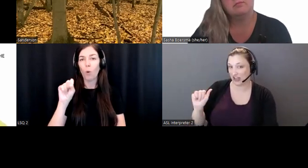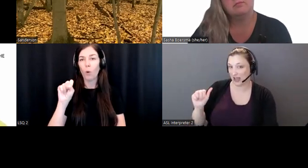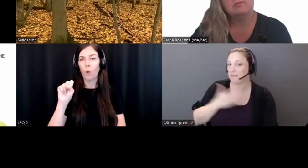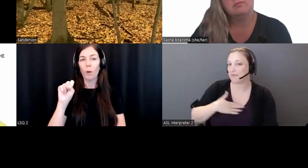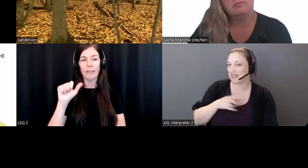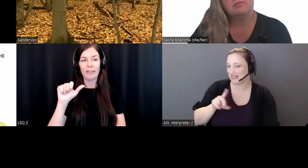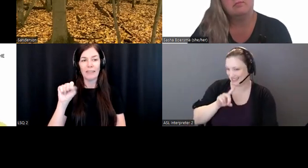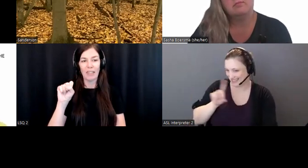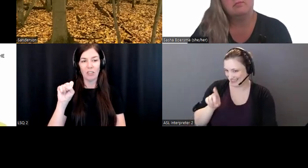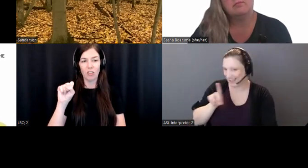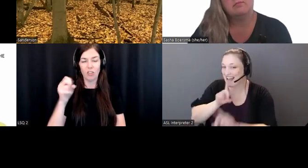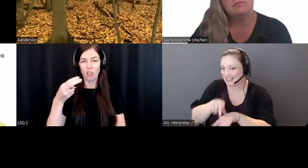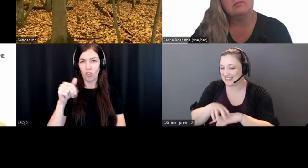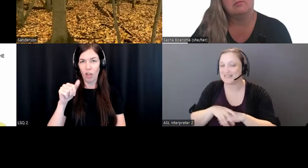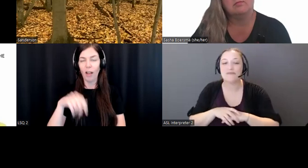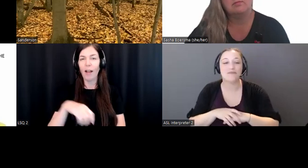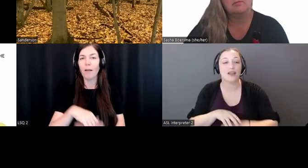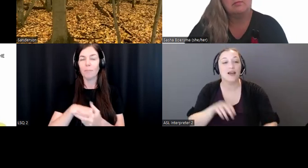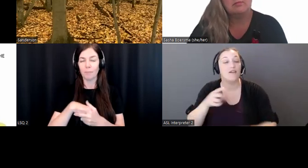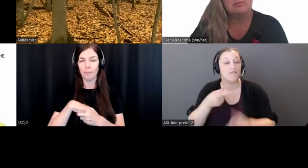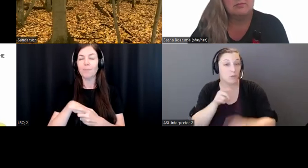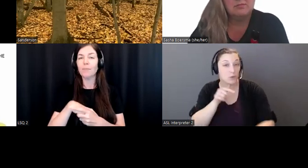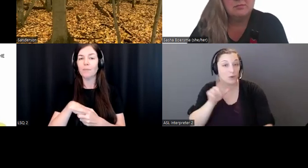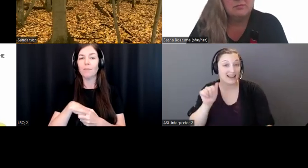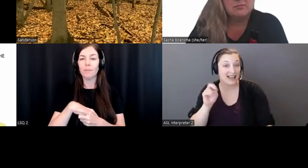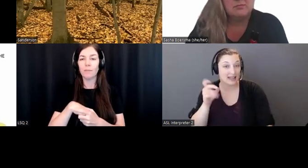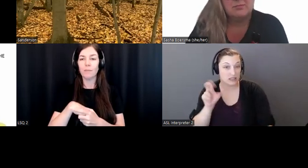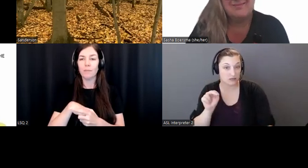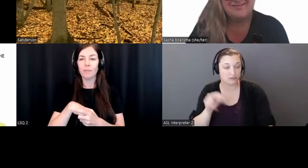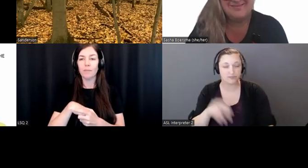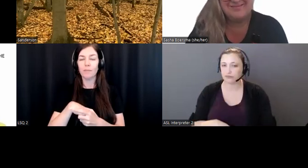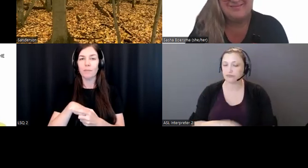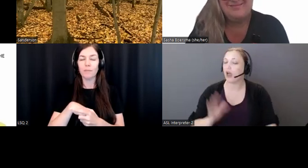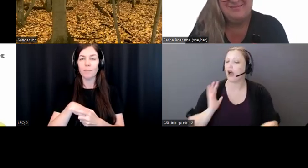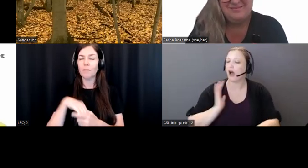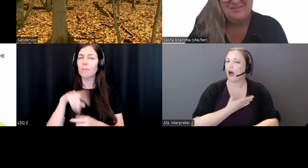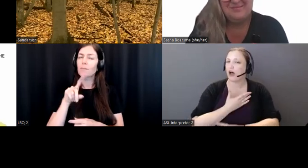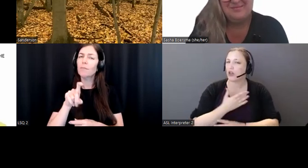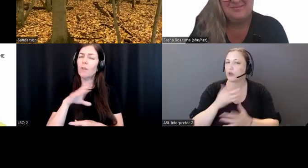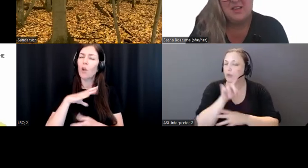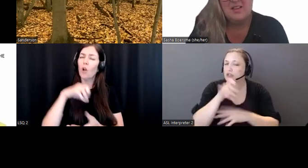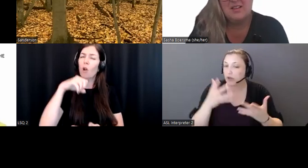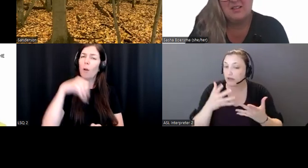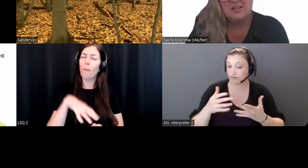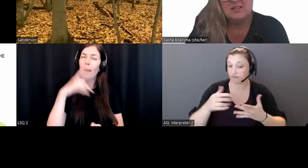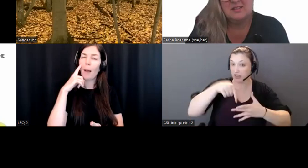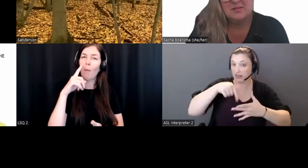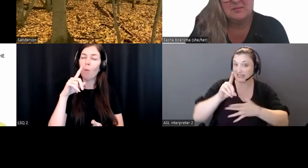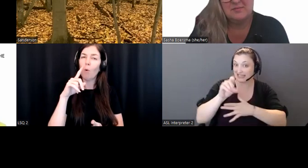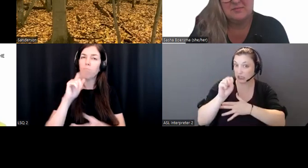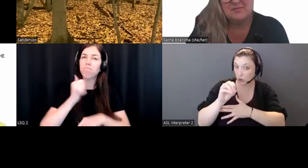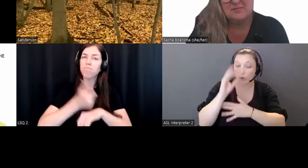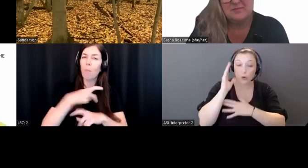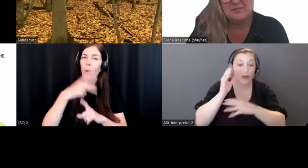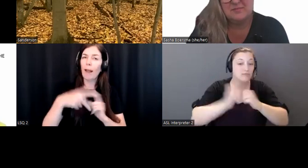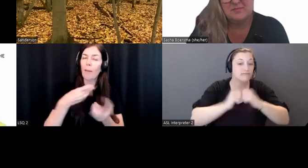and Sasha, do we have any plans to initiate grant programs for disabled filmmakers, whether for short films, development,